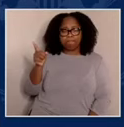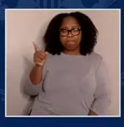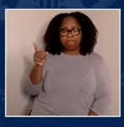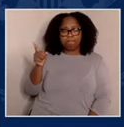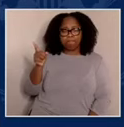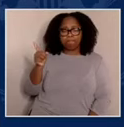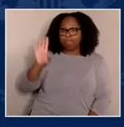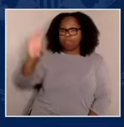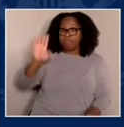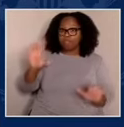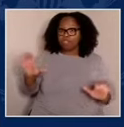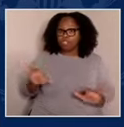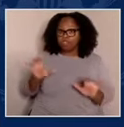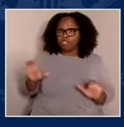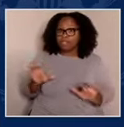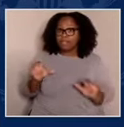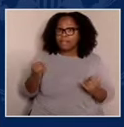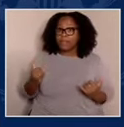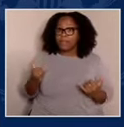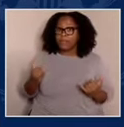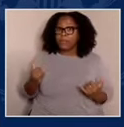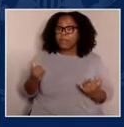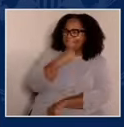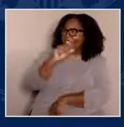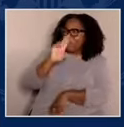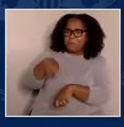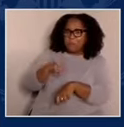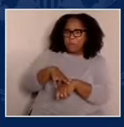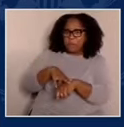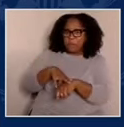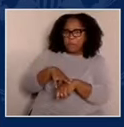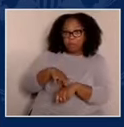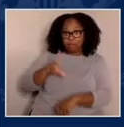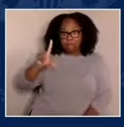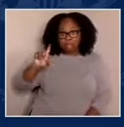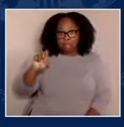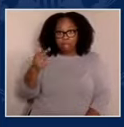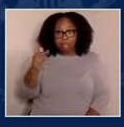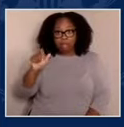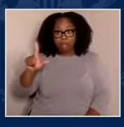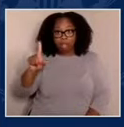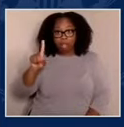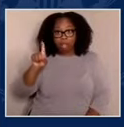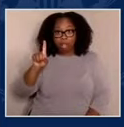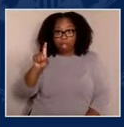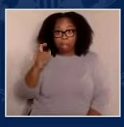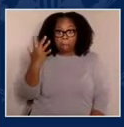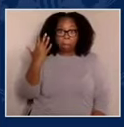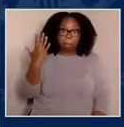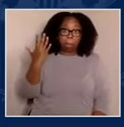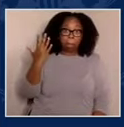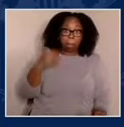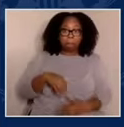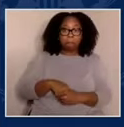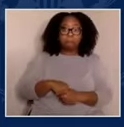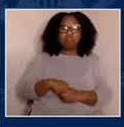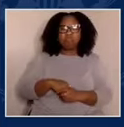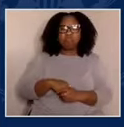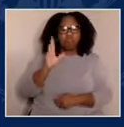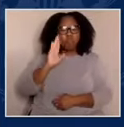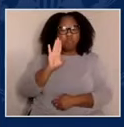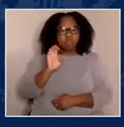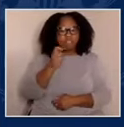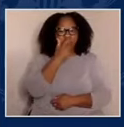to be another, but it's going to be interesting to see who shows up